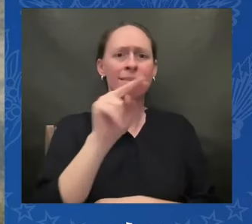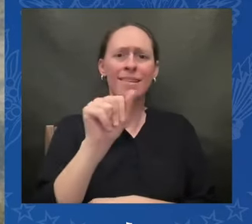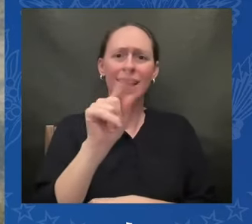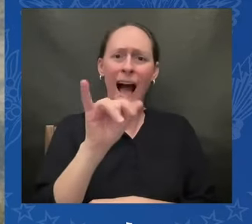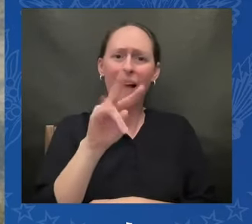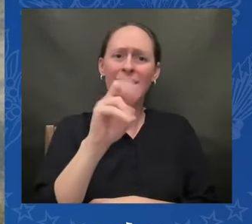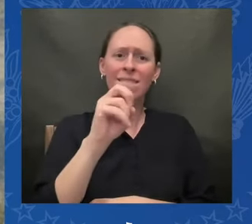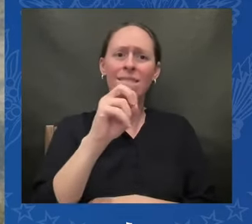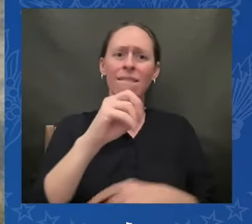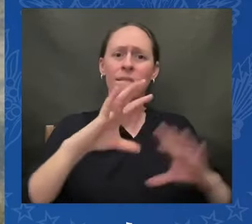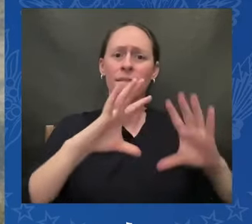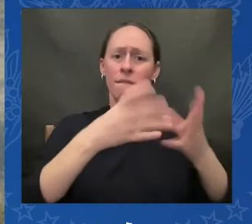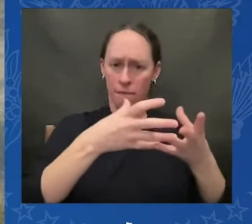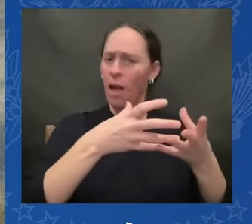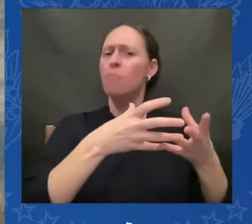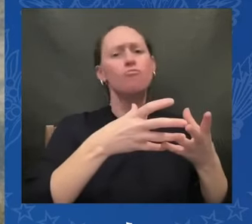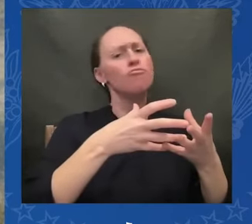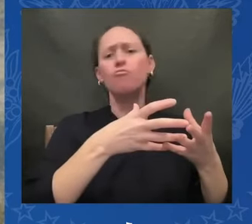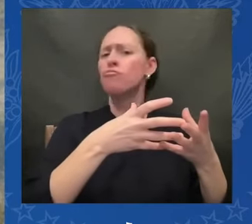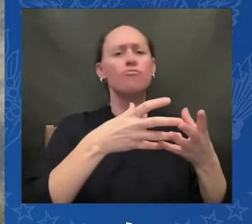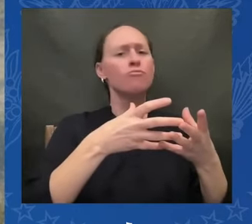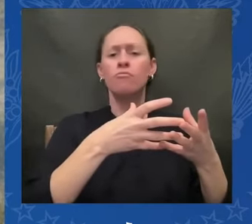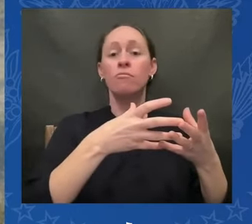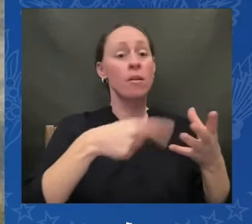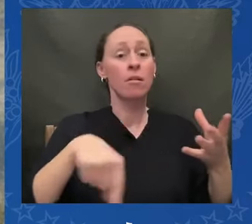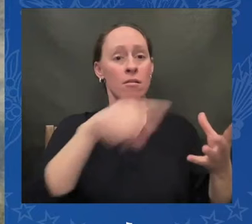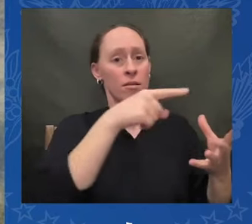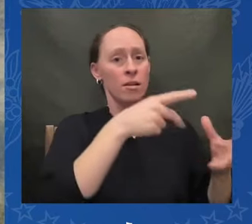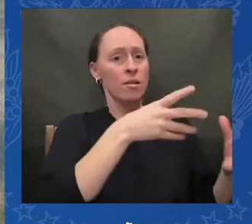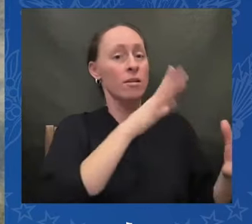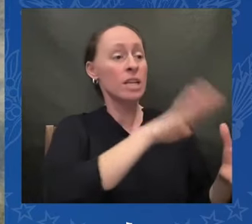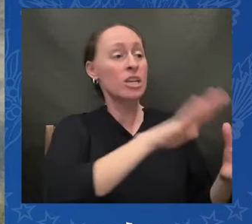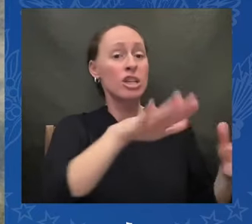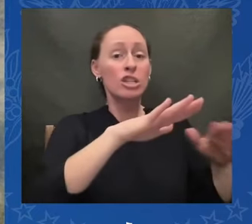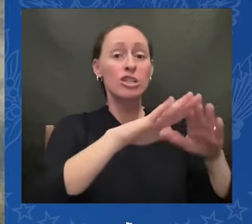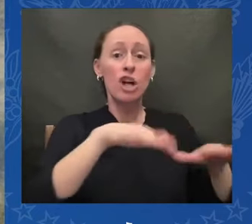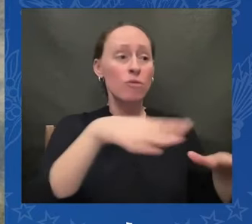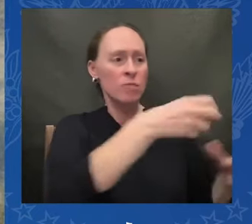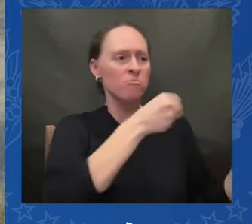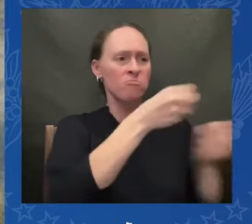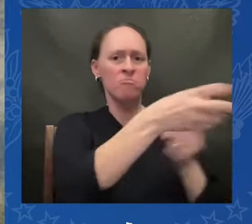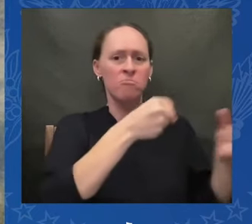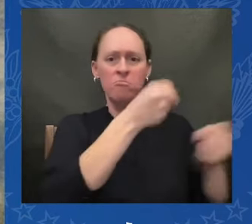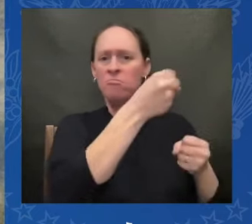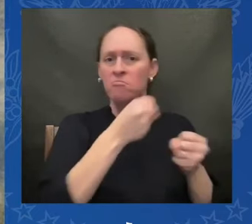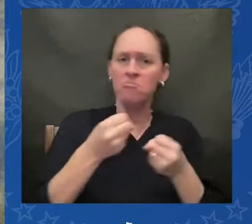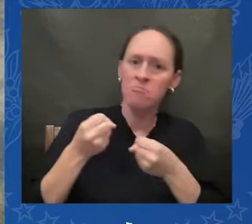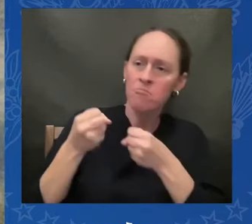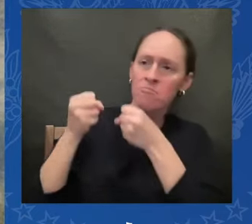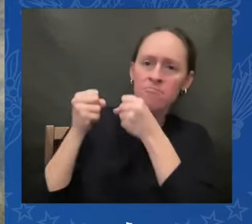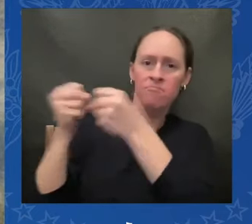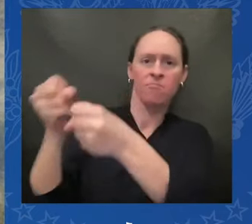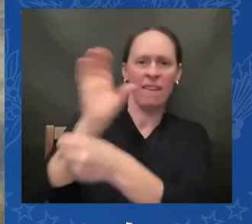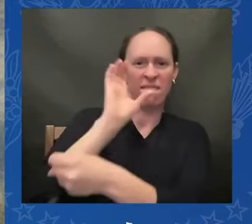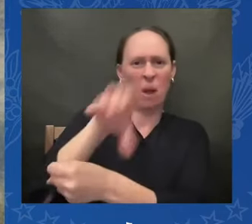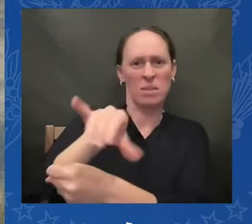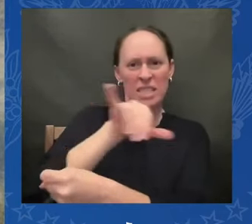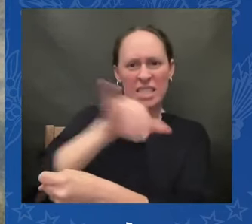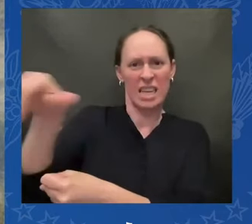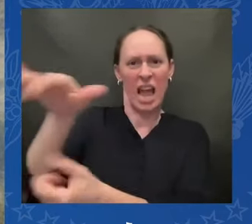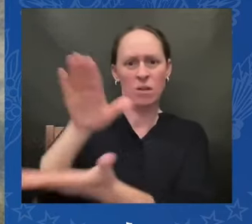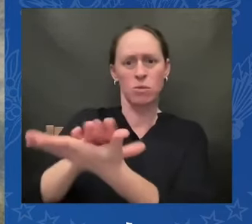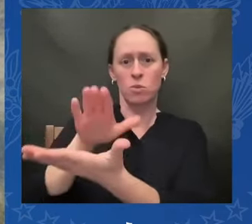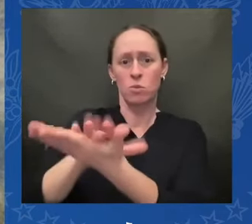and forced to live in a catholic boarding school until the age of 13. my great-grandfather was also